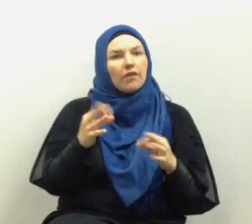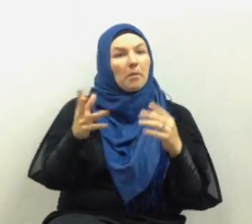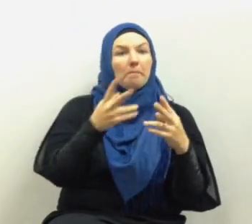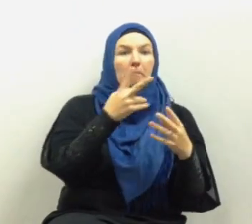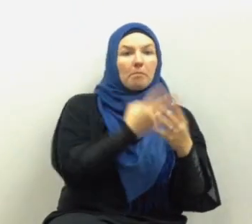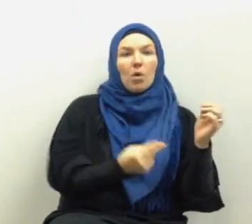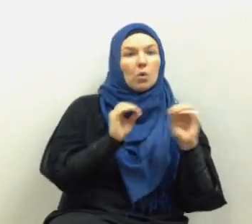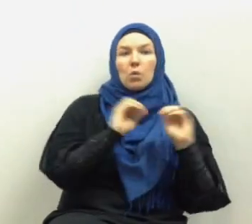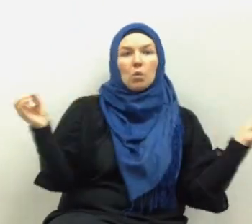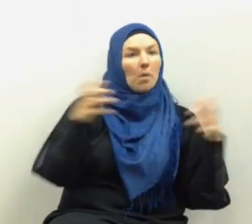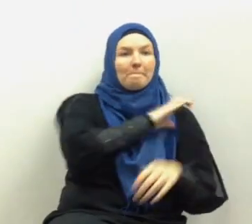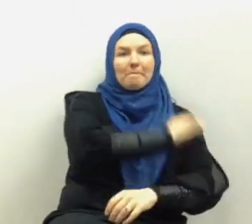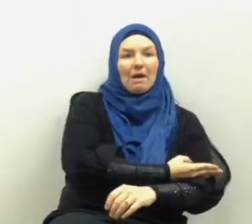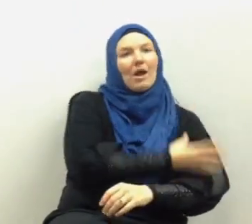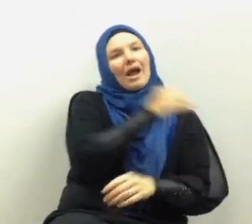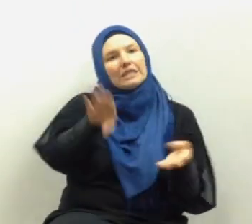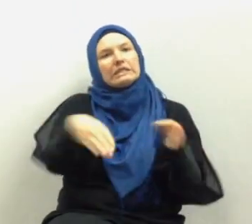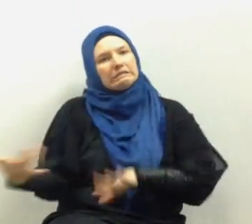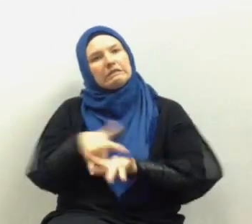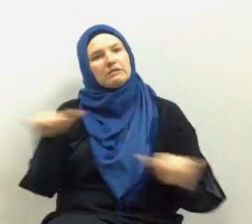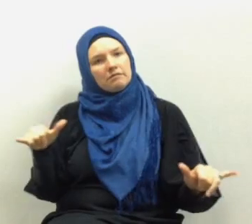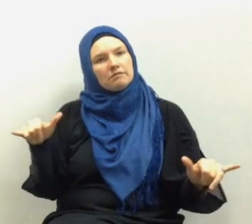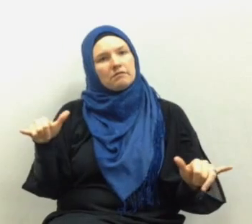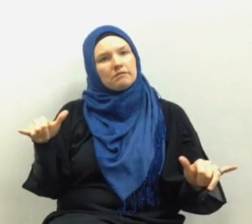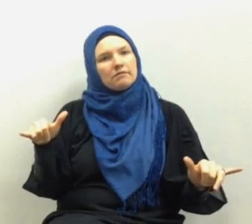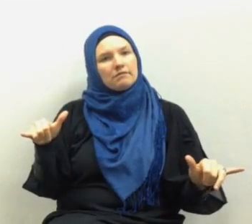is both powerless and dying